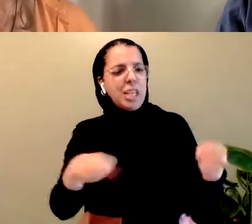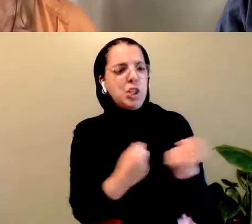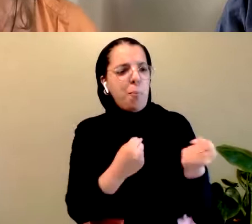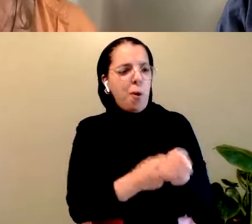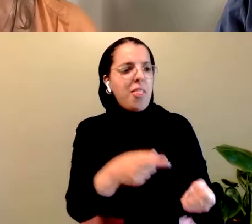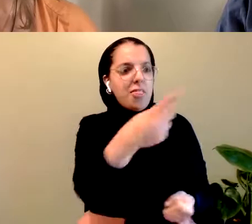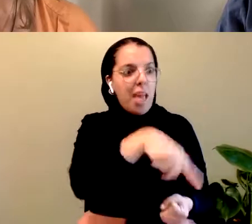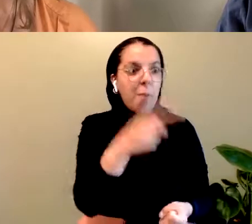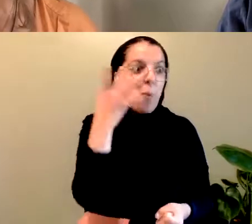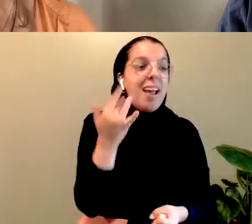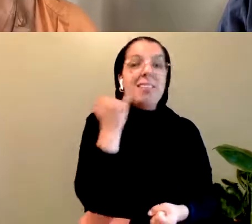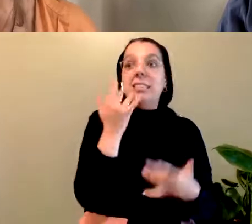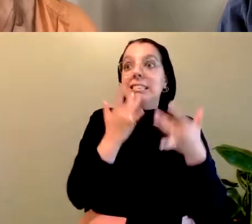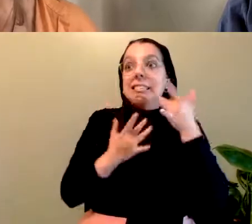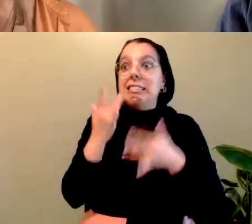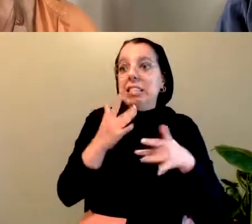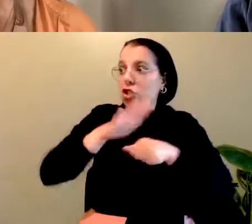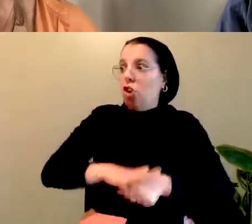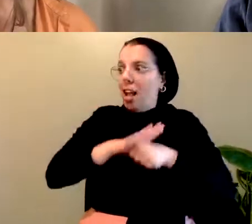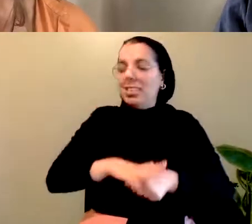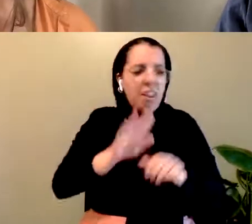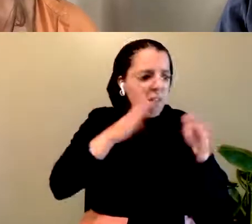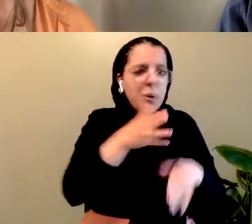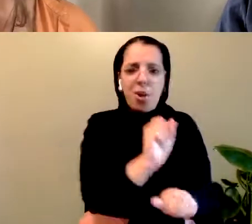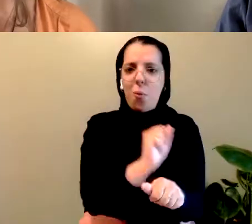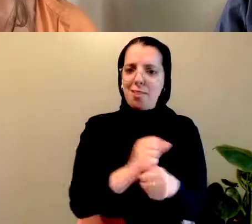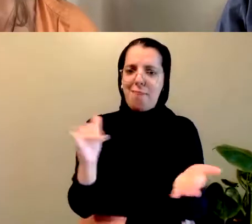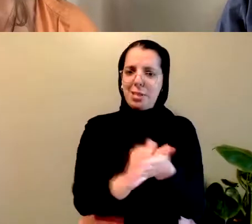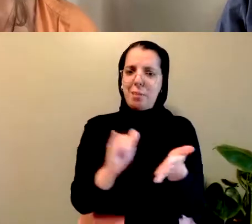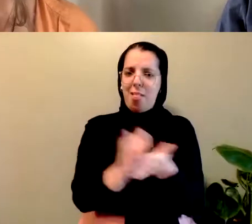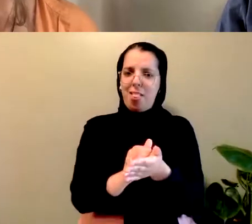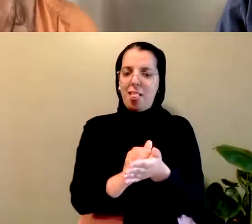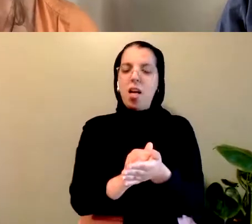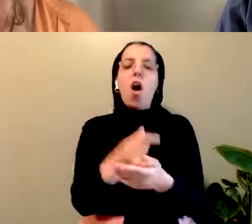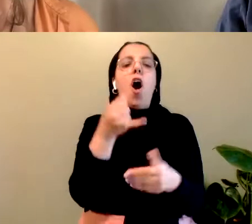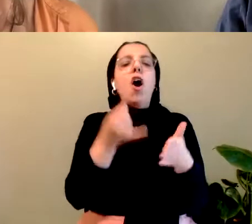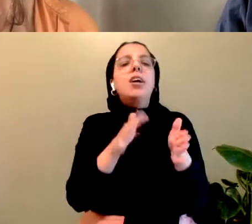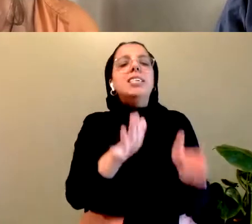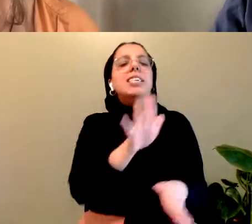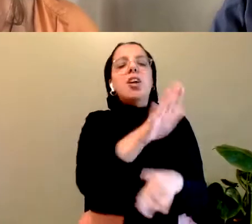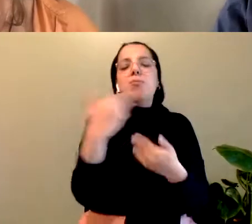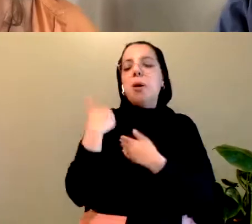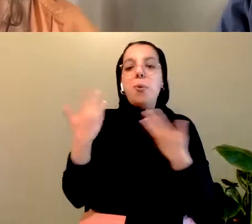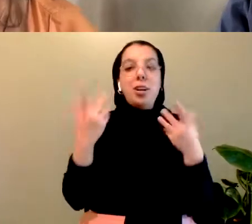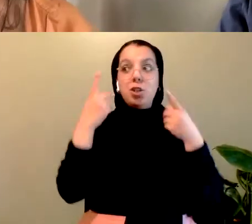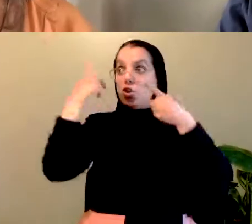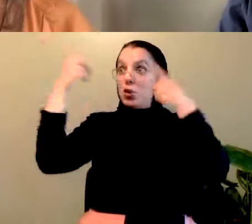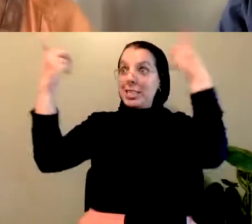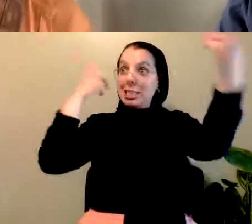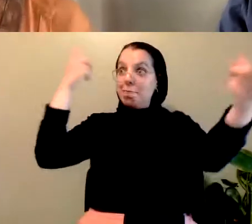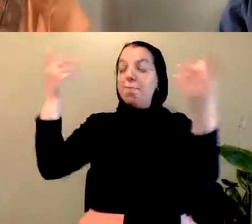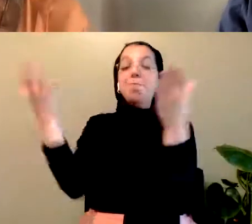to be stressed about survival. The job of the artist is to dream and to take those dreams and create